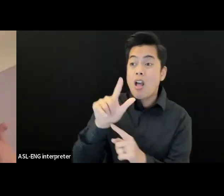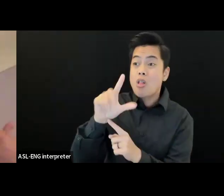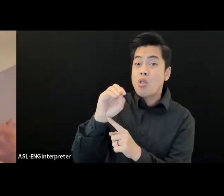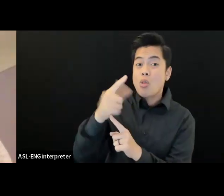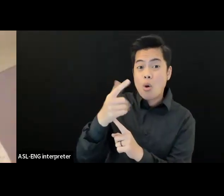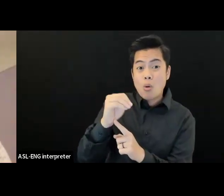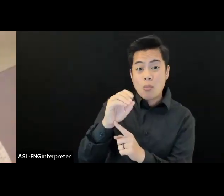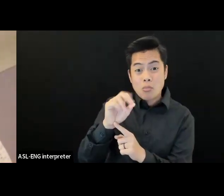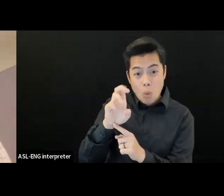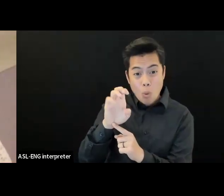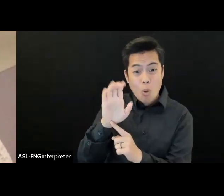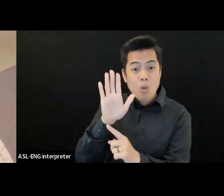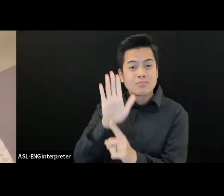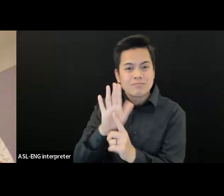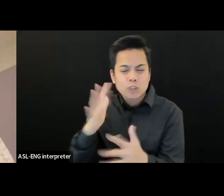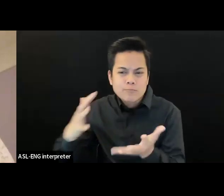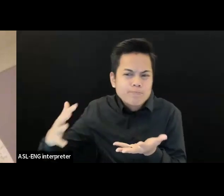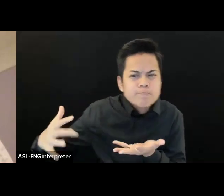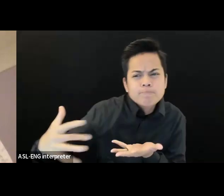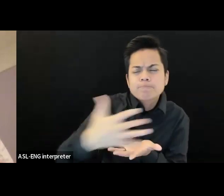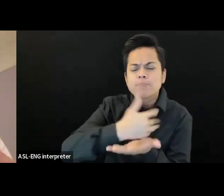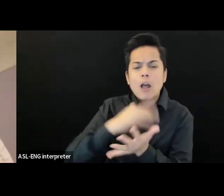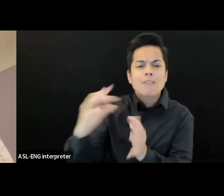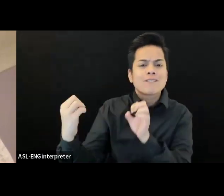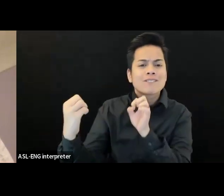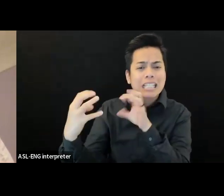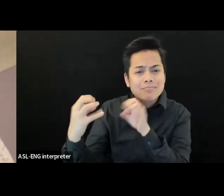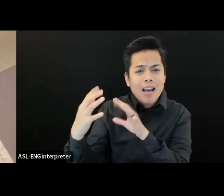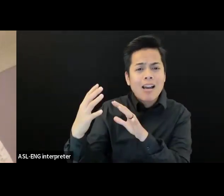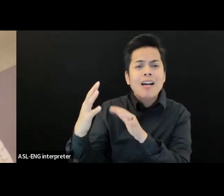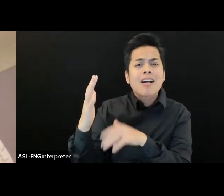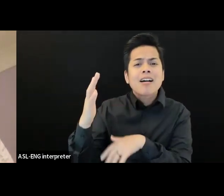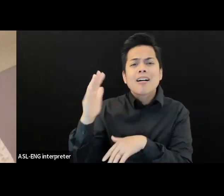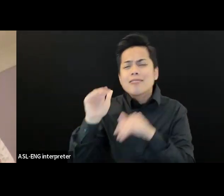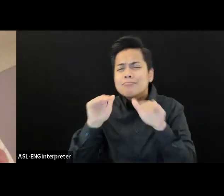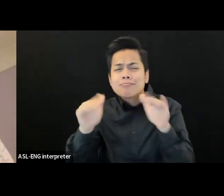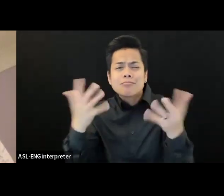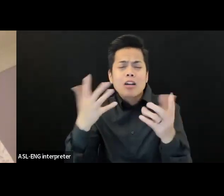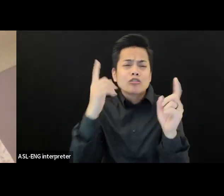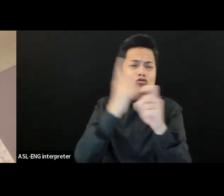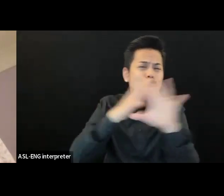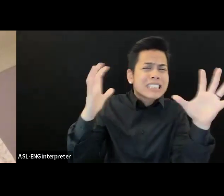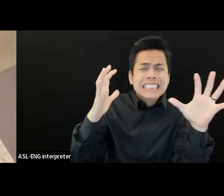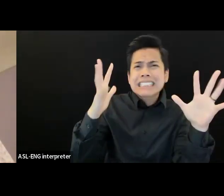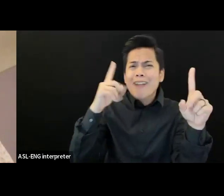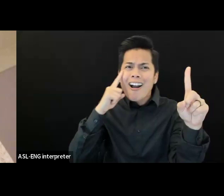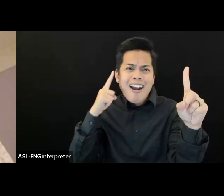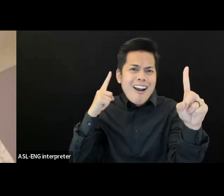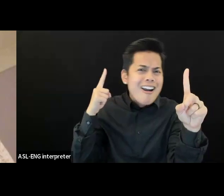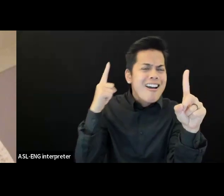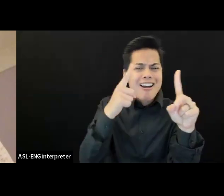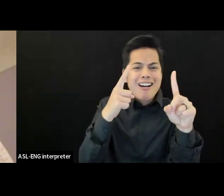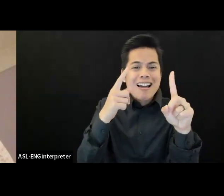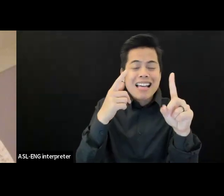dream big. And now we know what the space is and it's, not huge, but it's so central and there's so much opportunity and to have